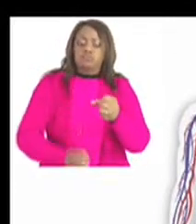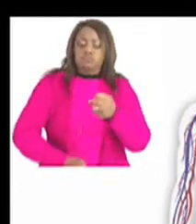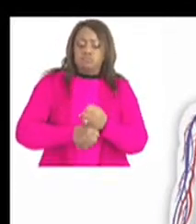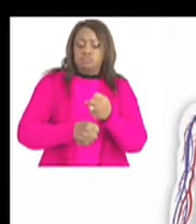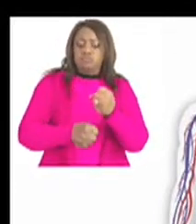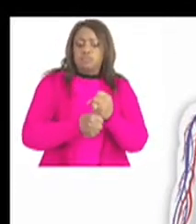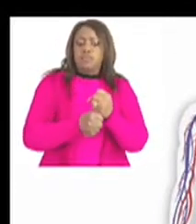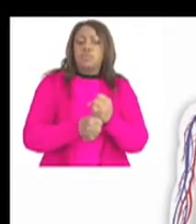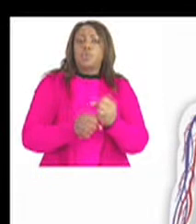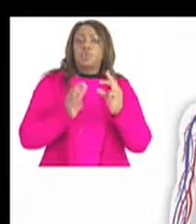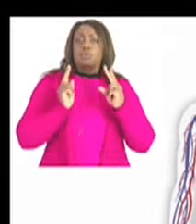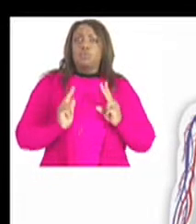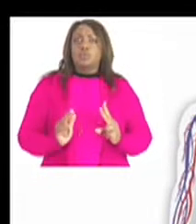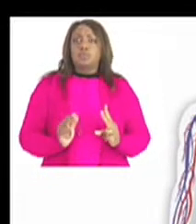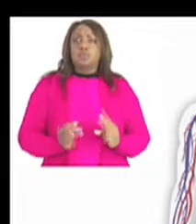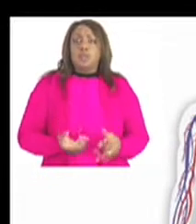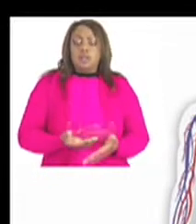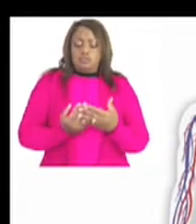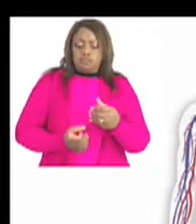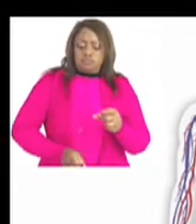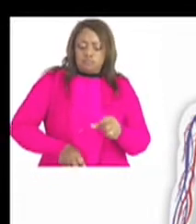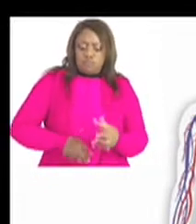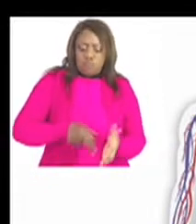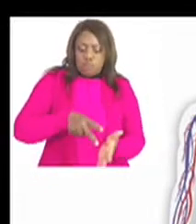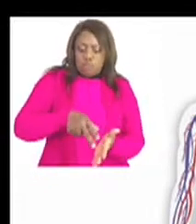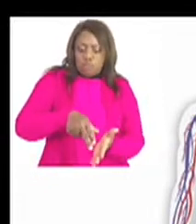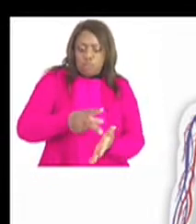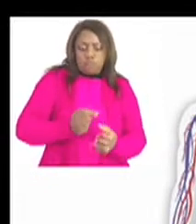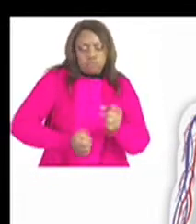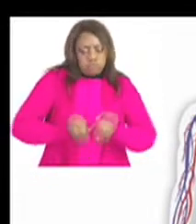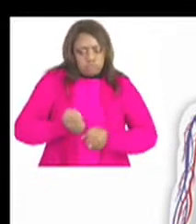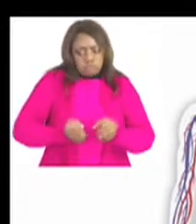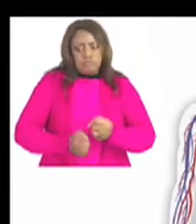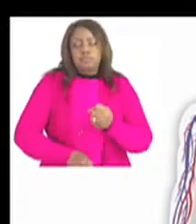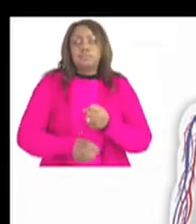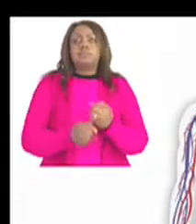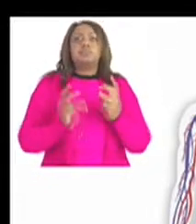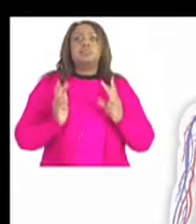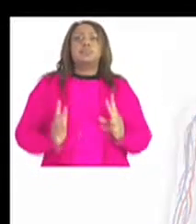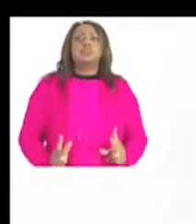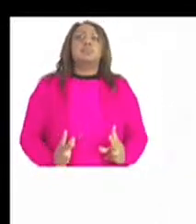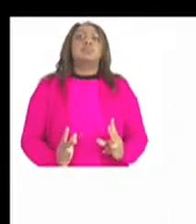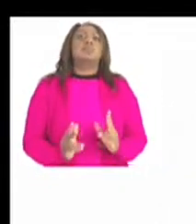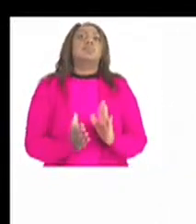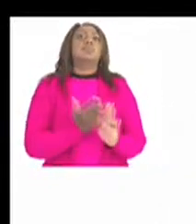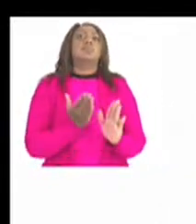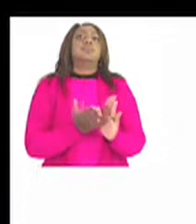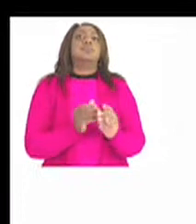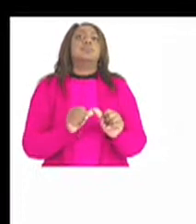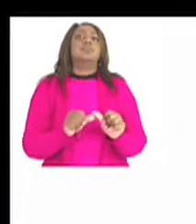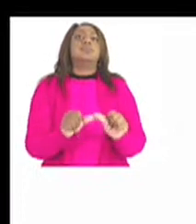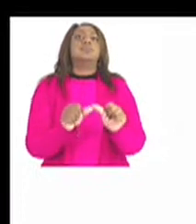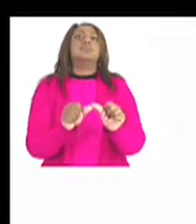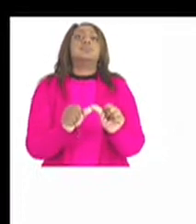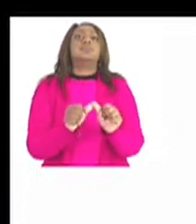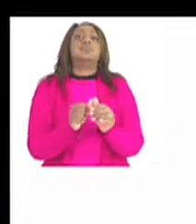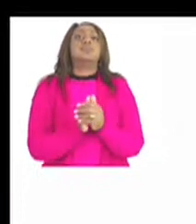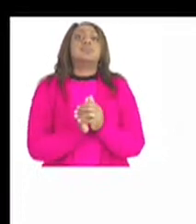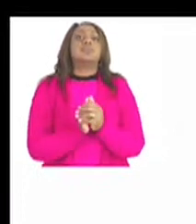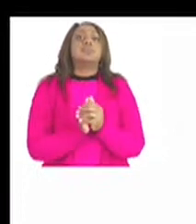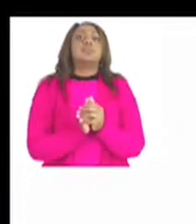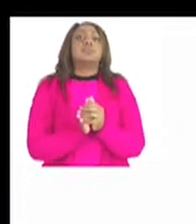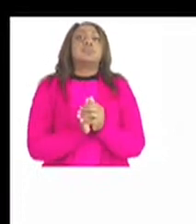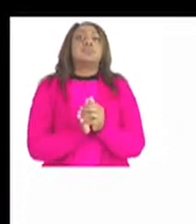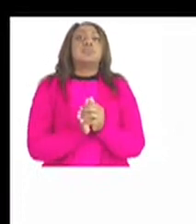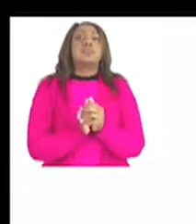run and support the body let's turn on page 15 the